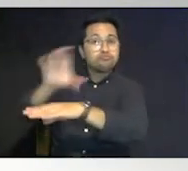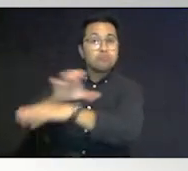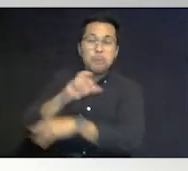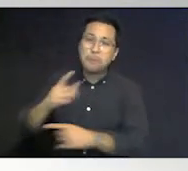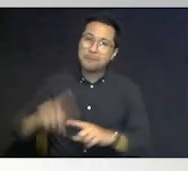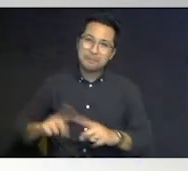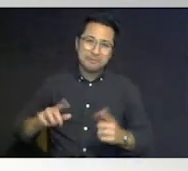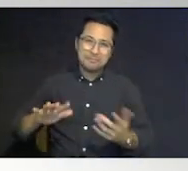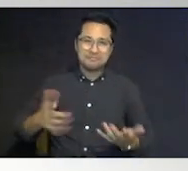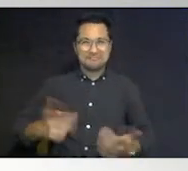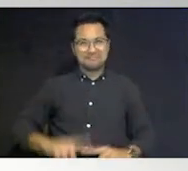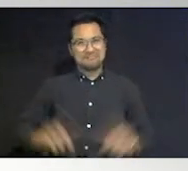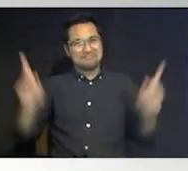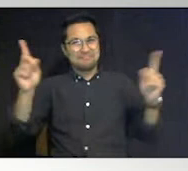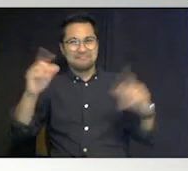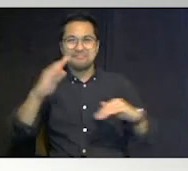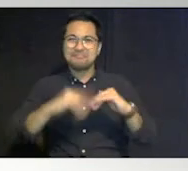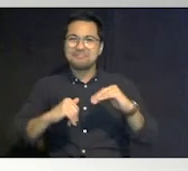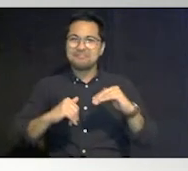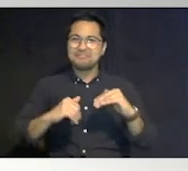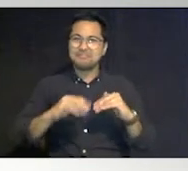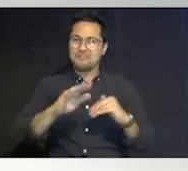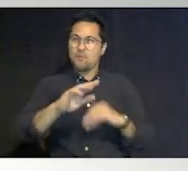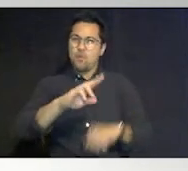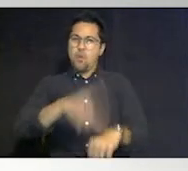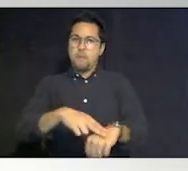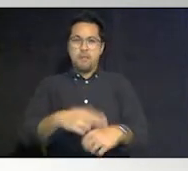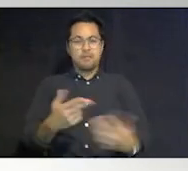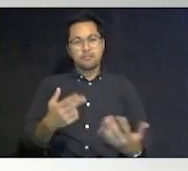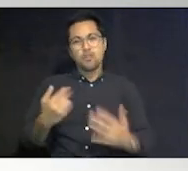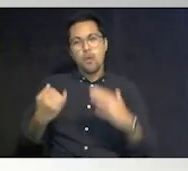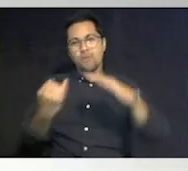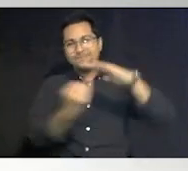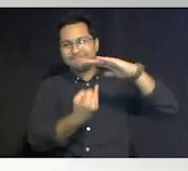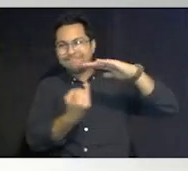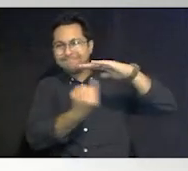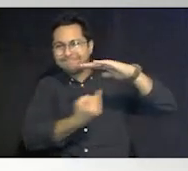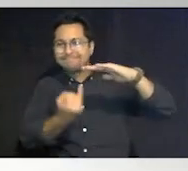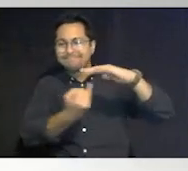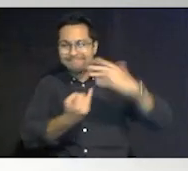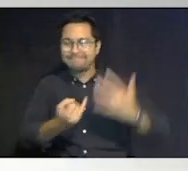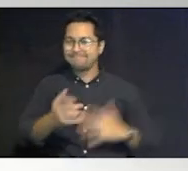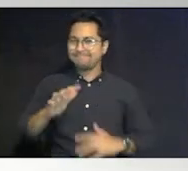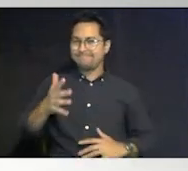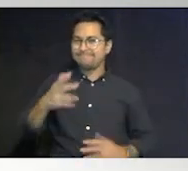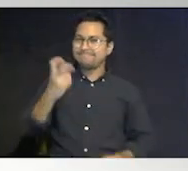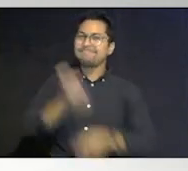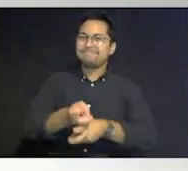different than what would be the norm so isolation was was really a very very difficult